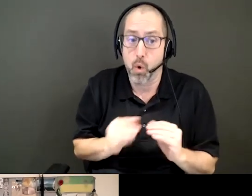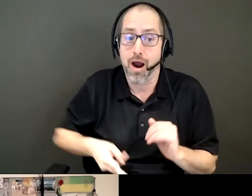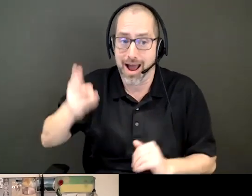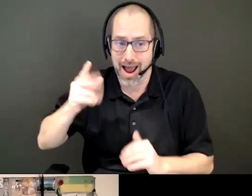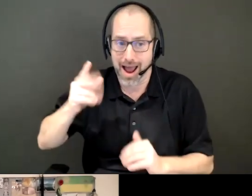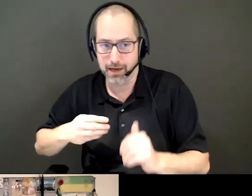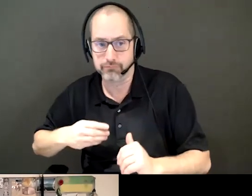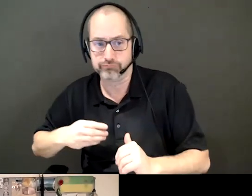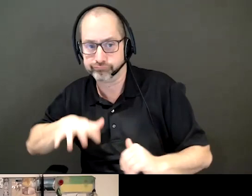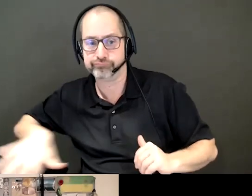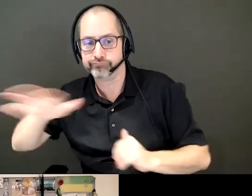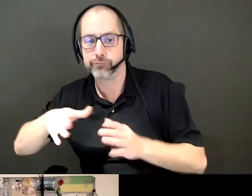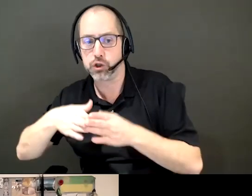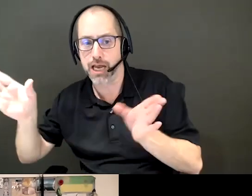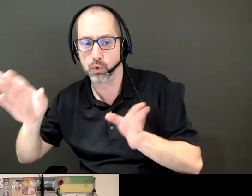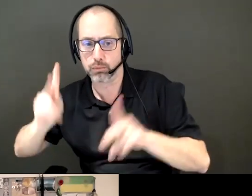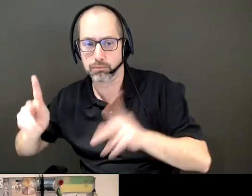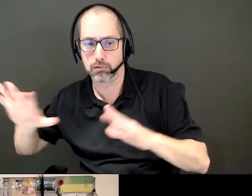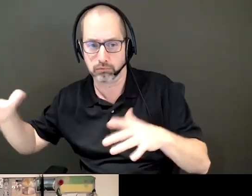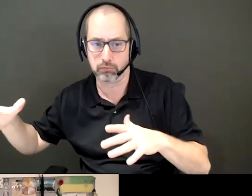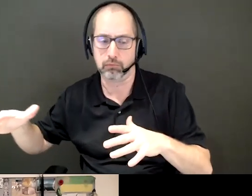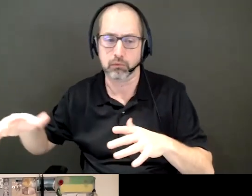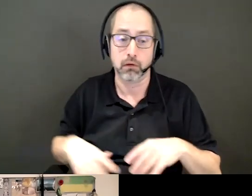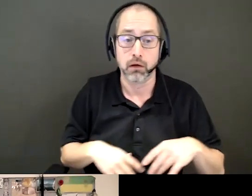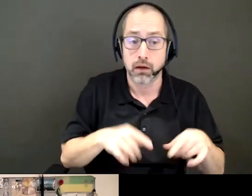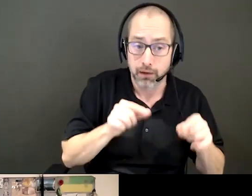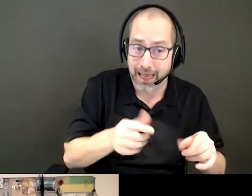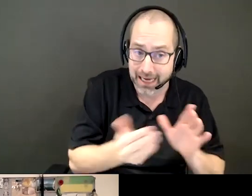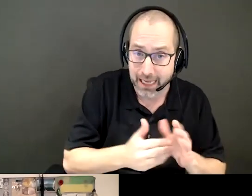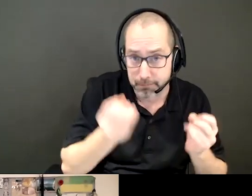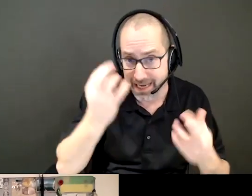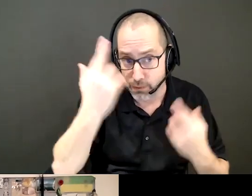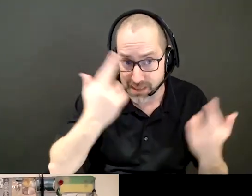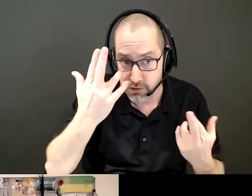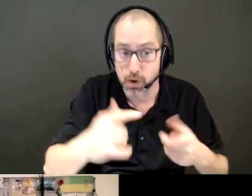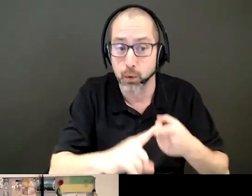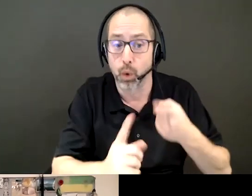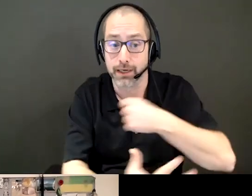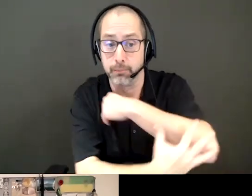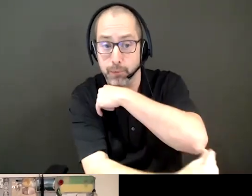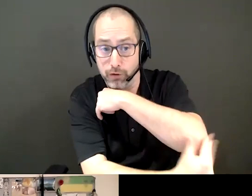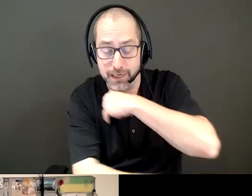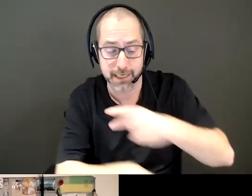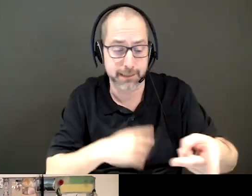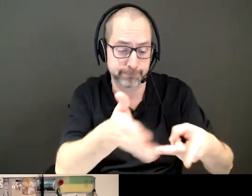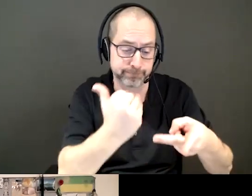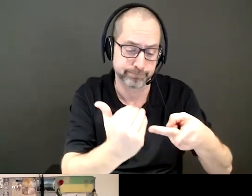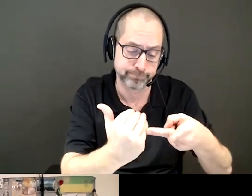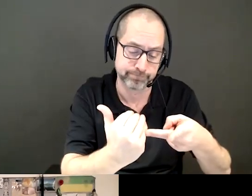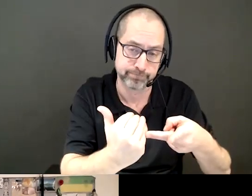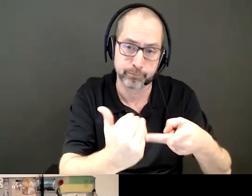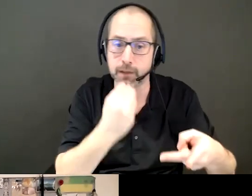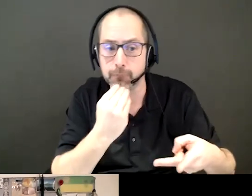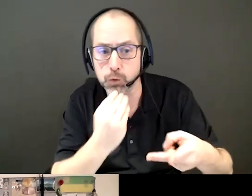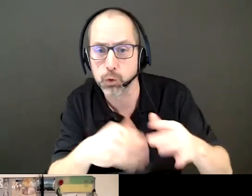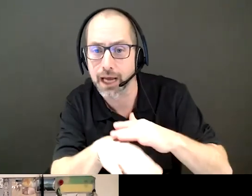than that of the general population. And again, there's a number of reasons for that. Poverty being run, access to food,